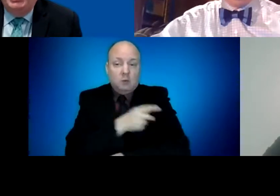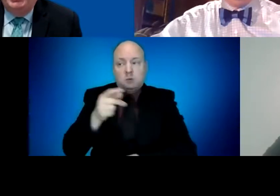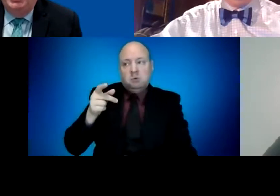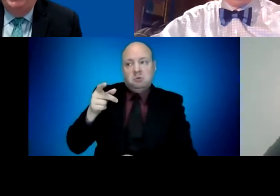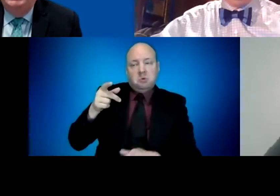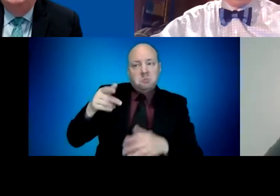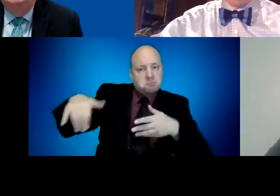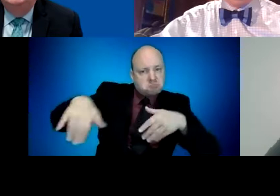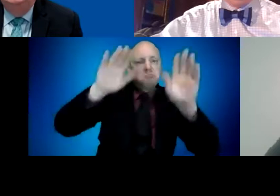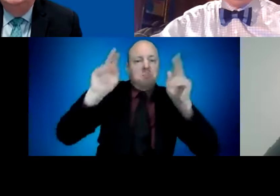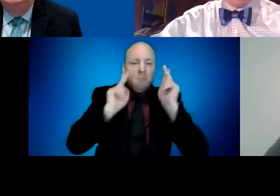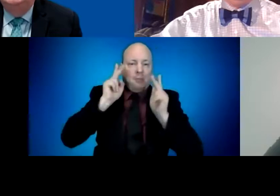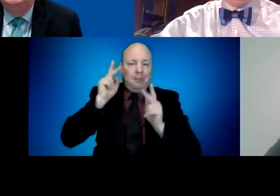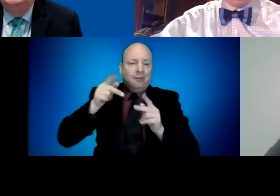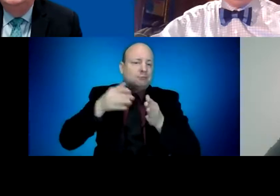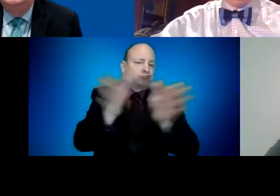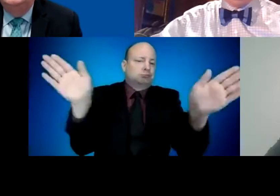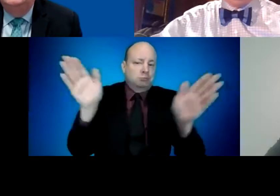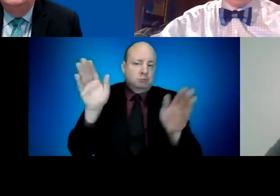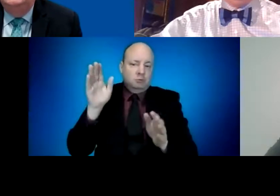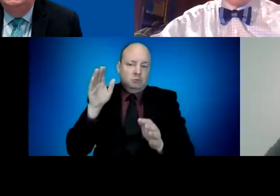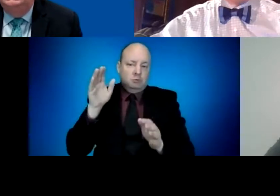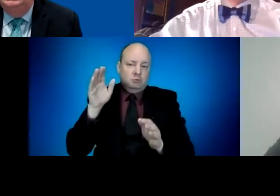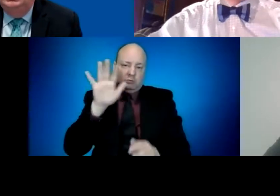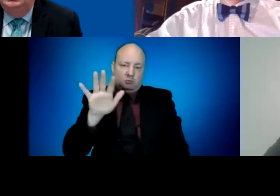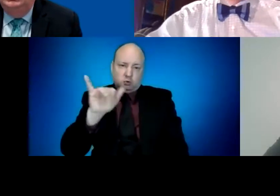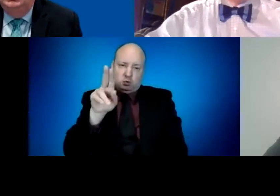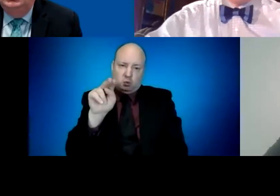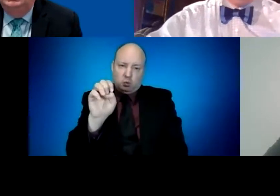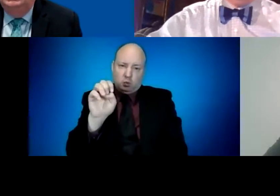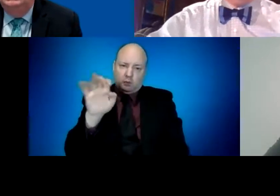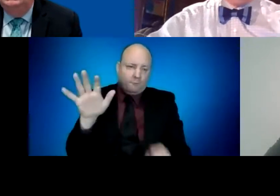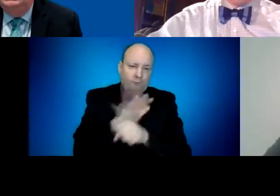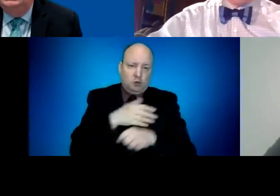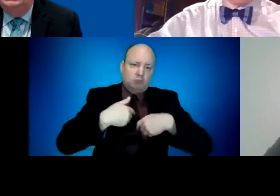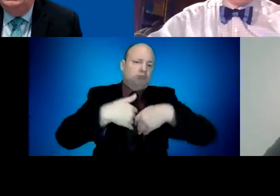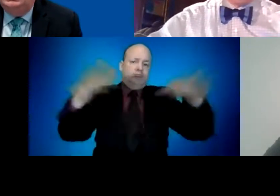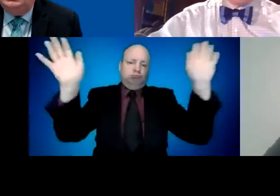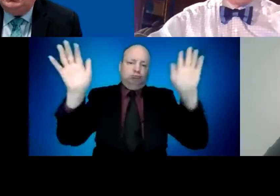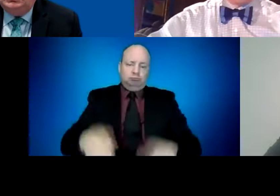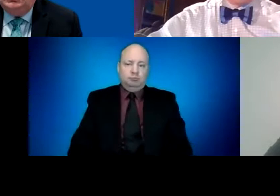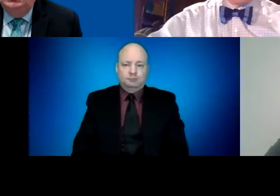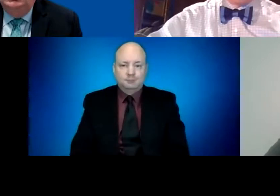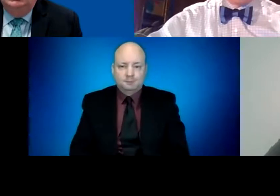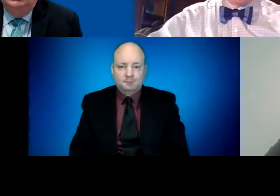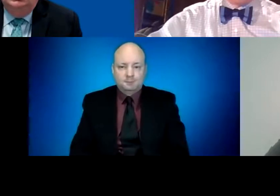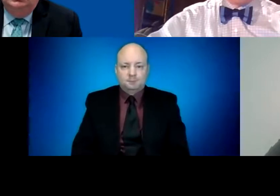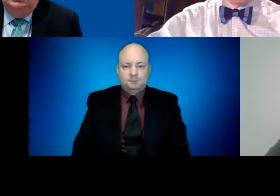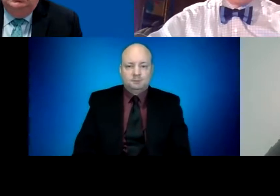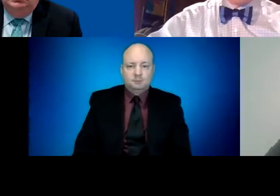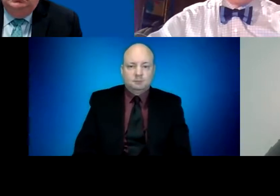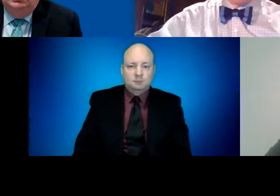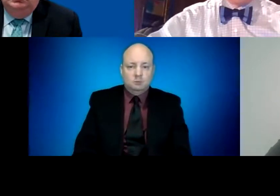we're watching quite closely. Do you expect that if Johnson & Johnson does respond well, that it's going to end up being the